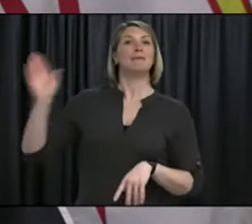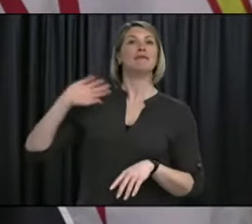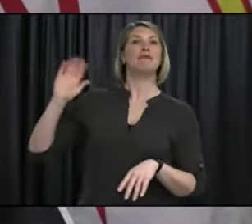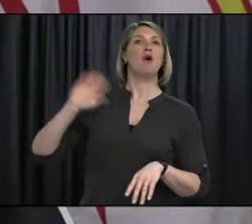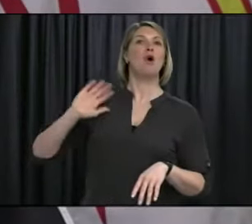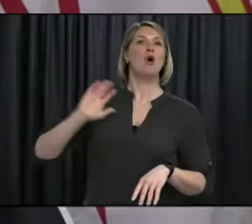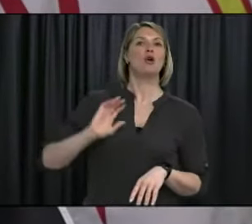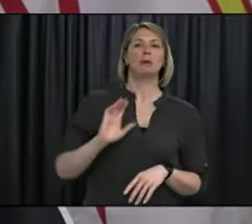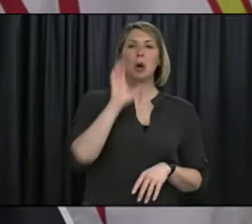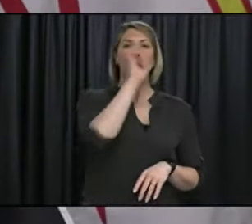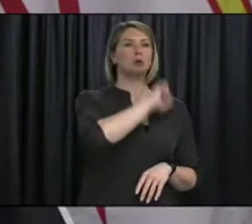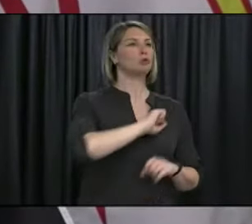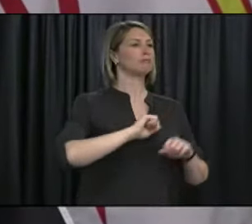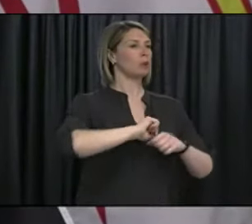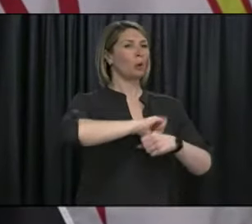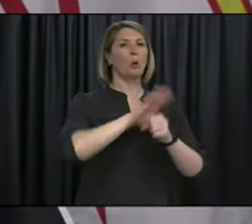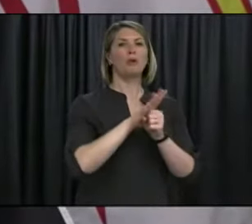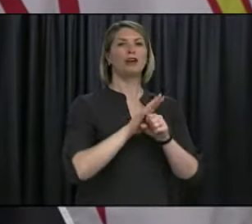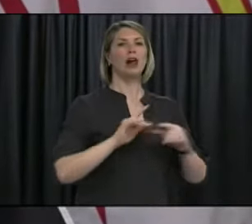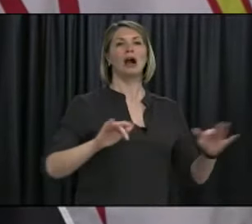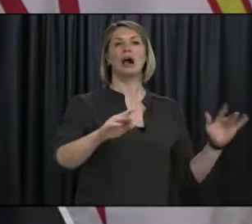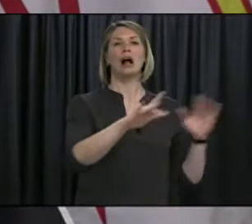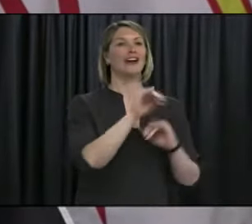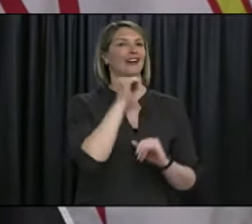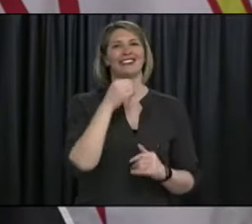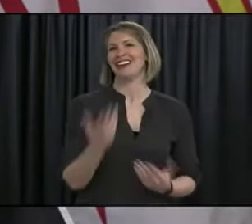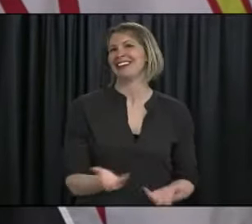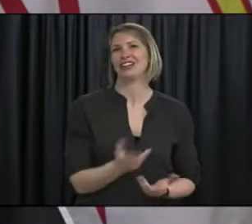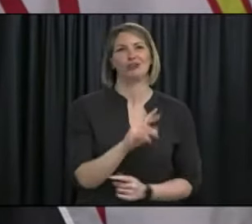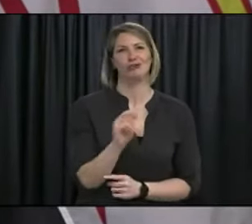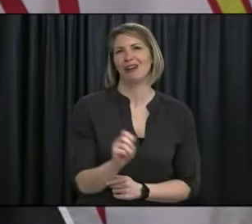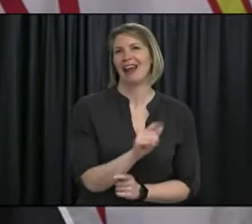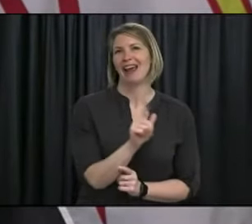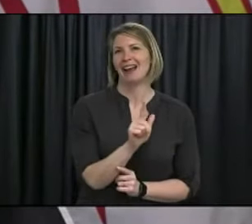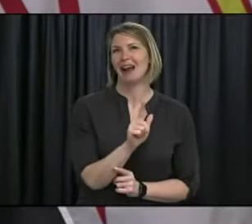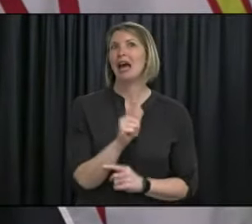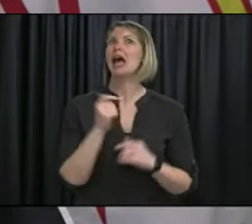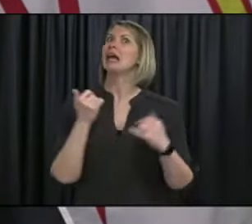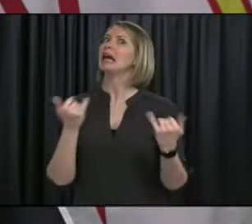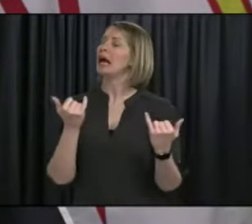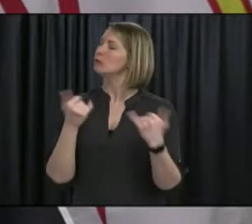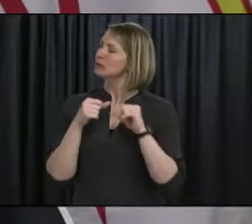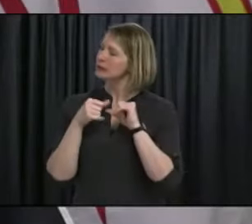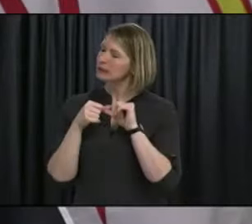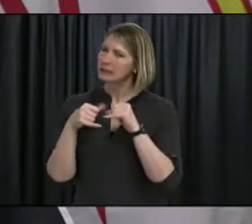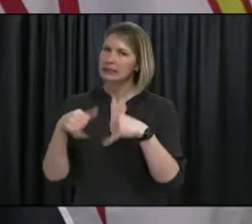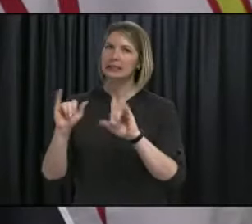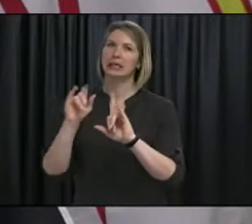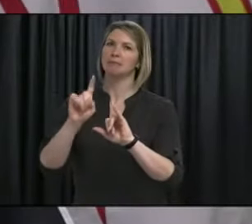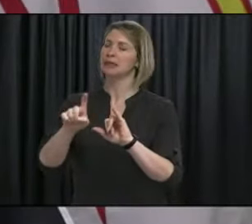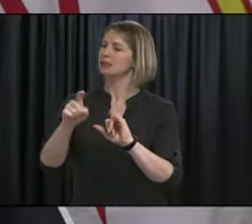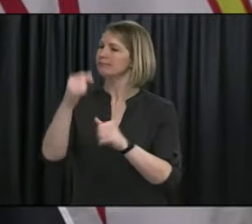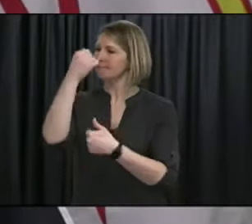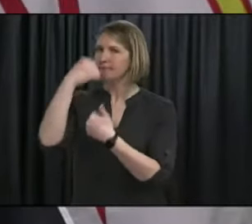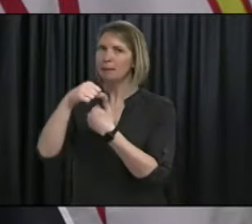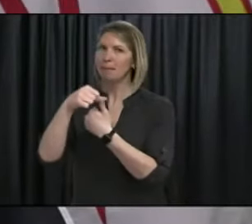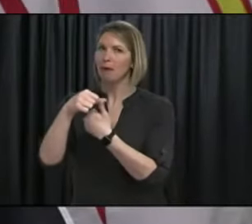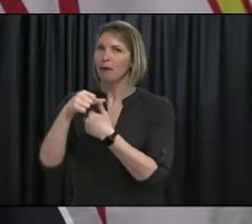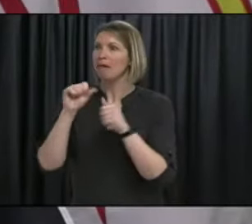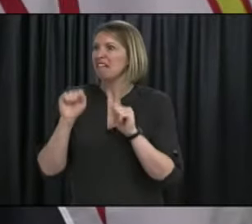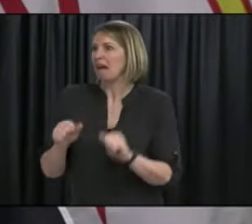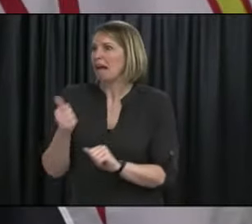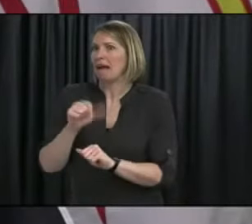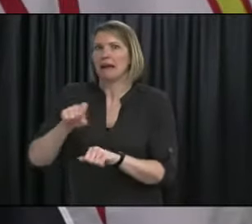and that did contribute to the swift spread. We must always assume that COVID can be anywhere. And please, if you have any